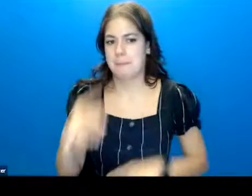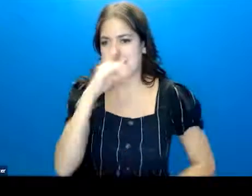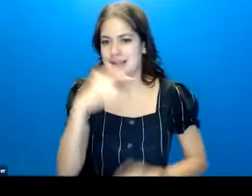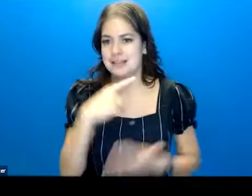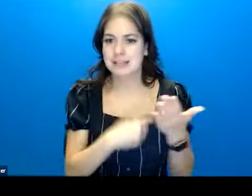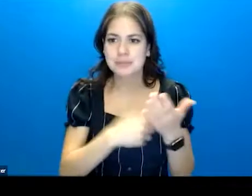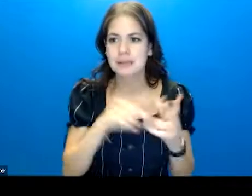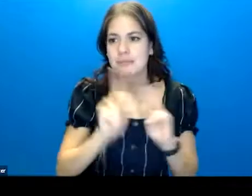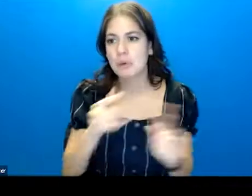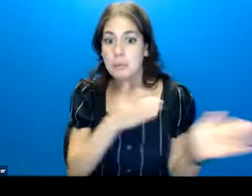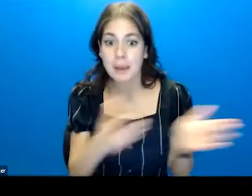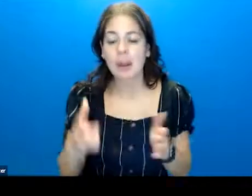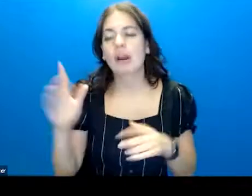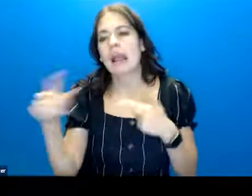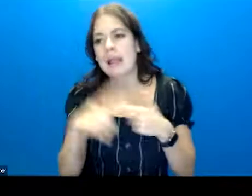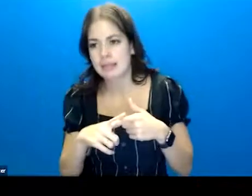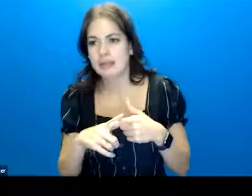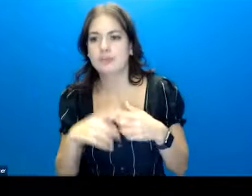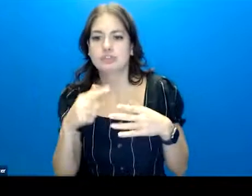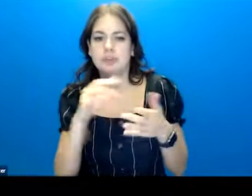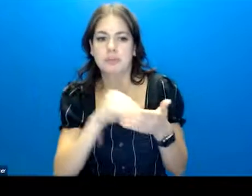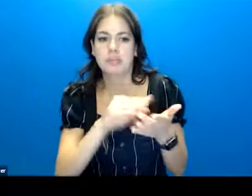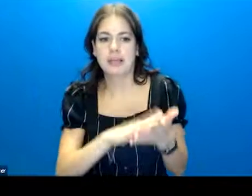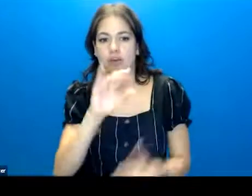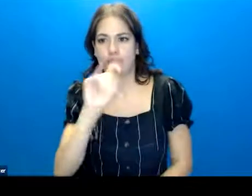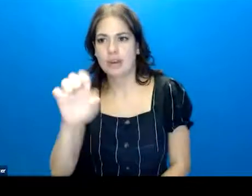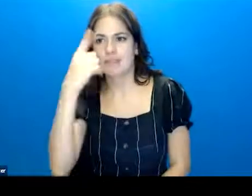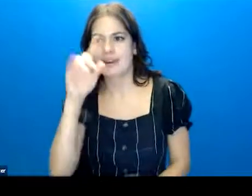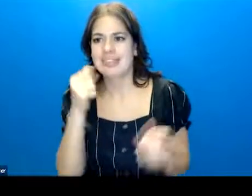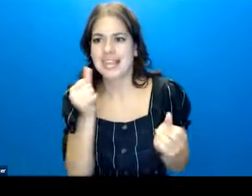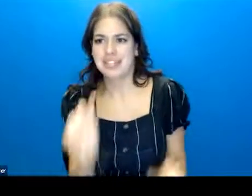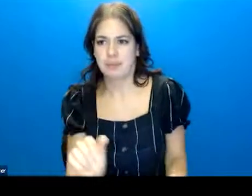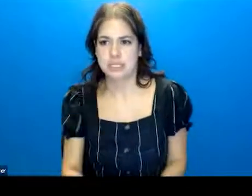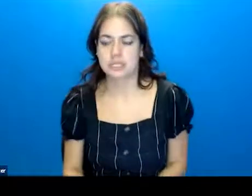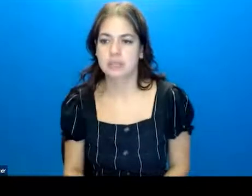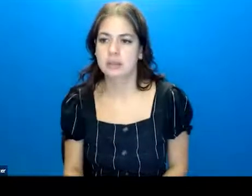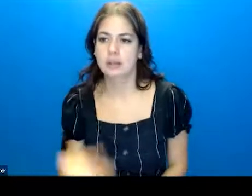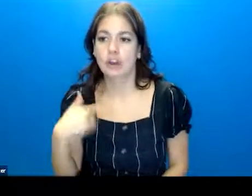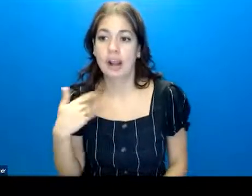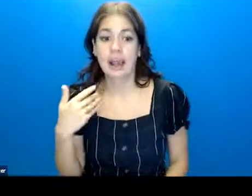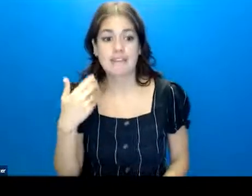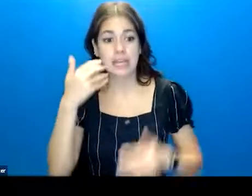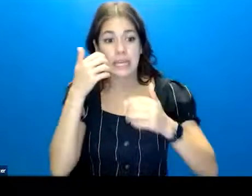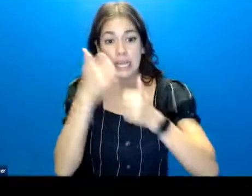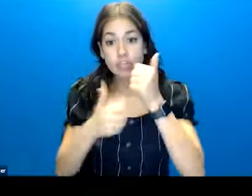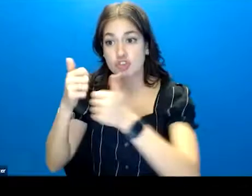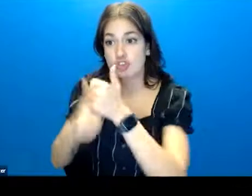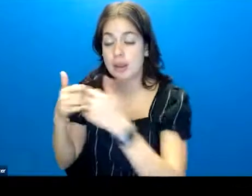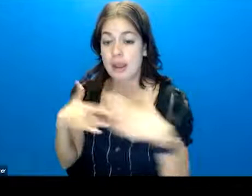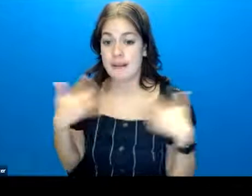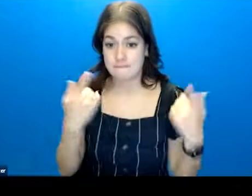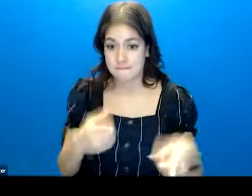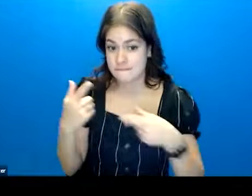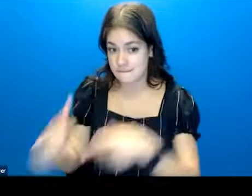prepare and then they make an attempt. We're just going to rate the attempt. Um, you're going to have every separate event. And again,